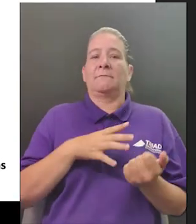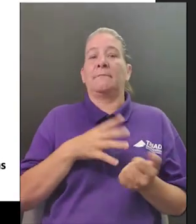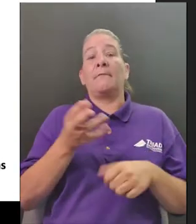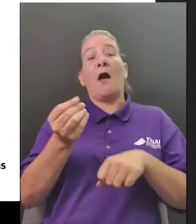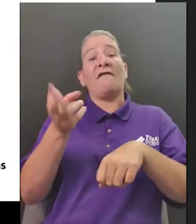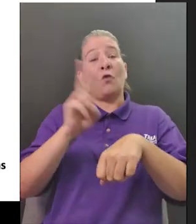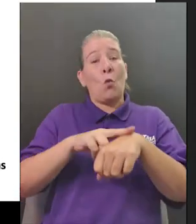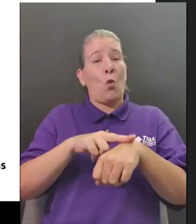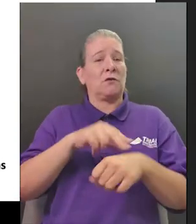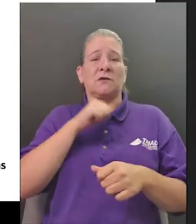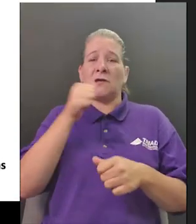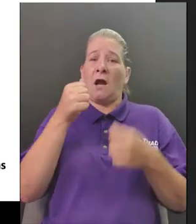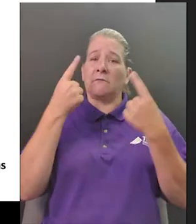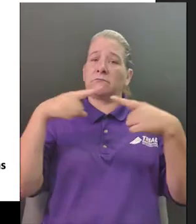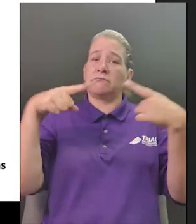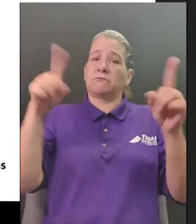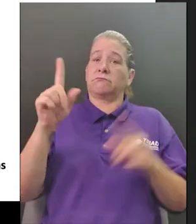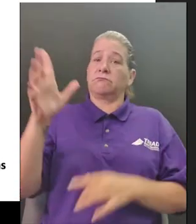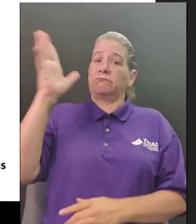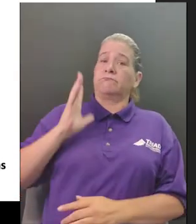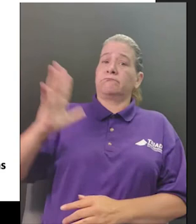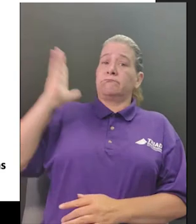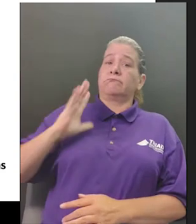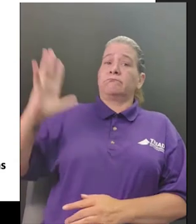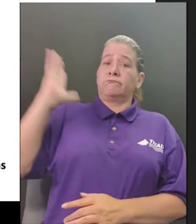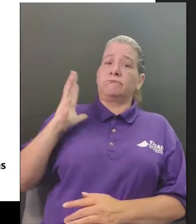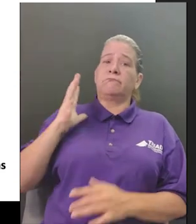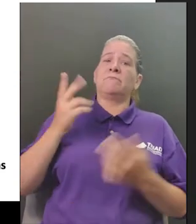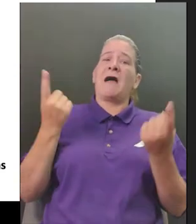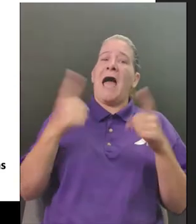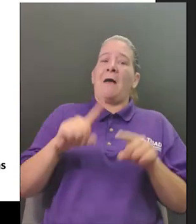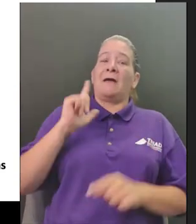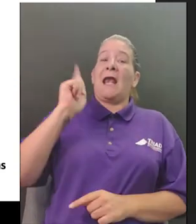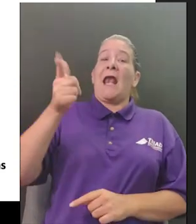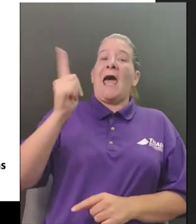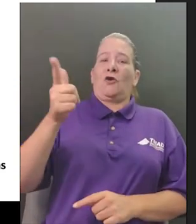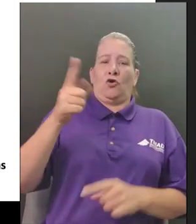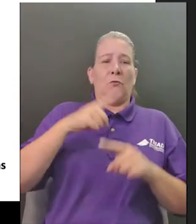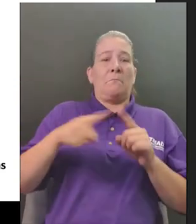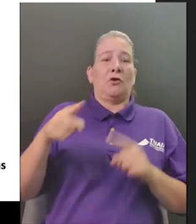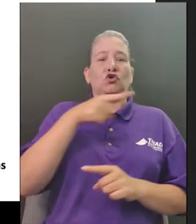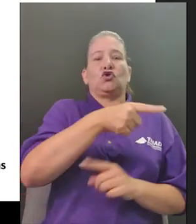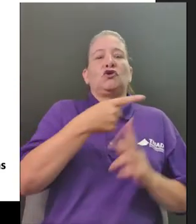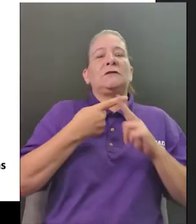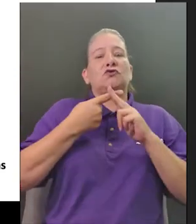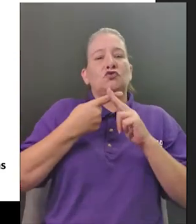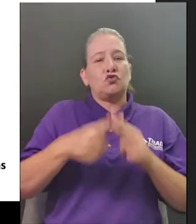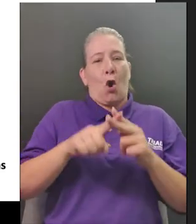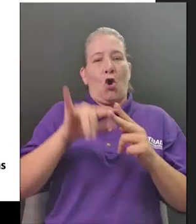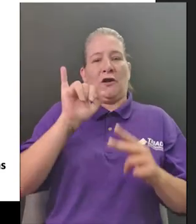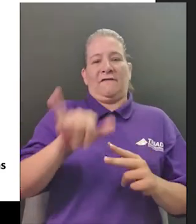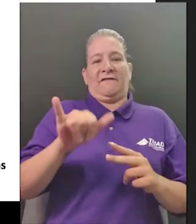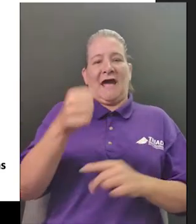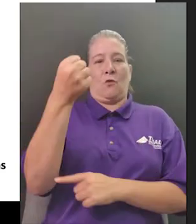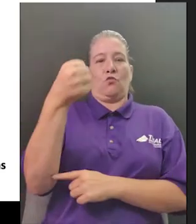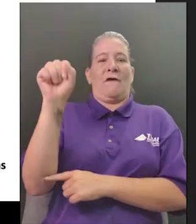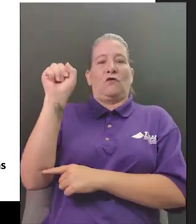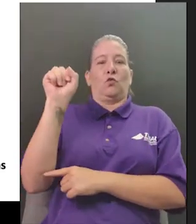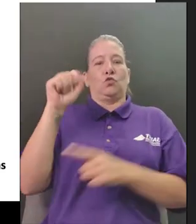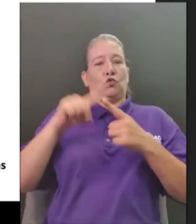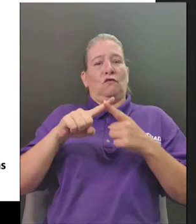them equal rights to men so that was something that she asked her husband to do